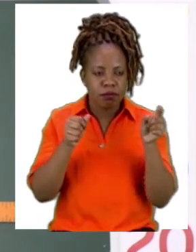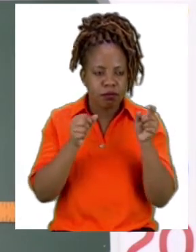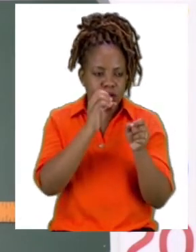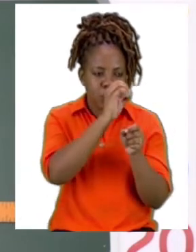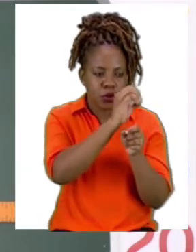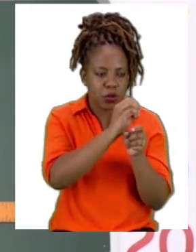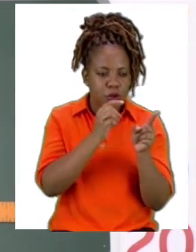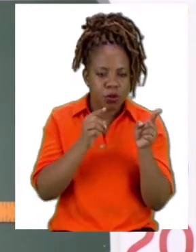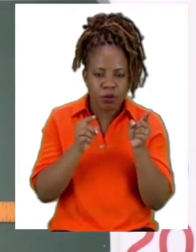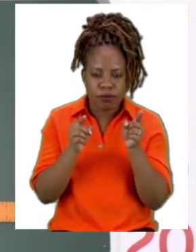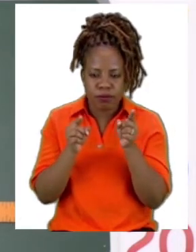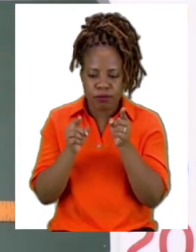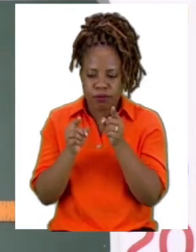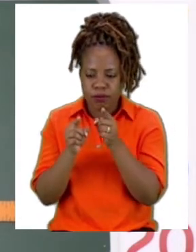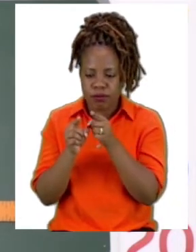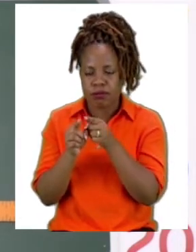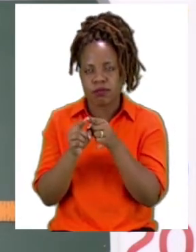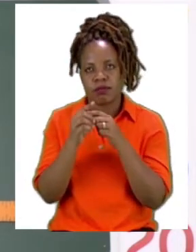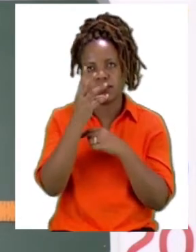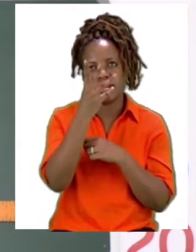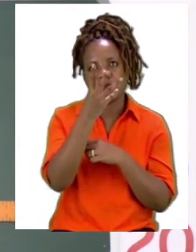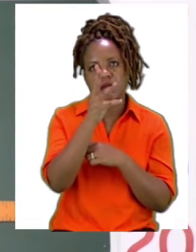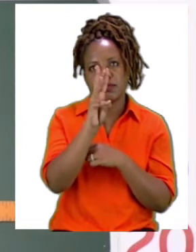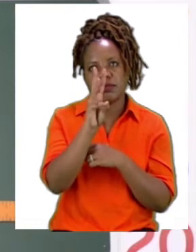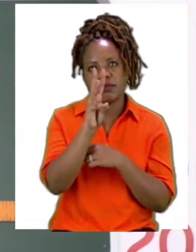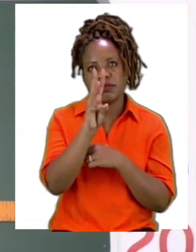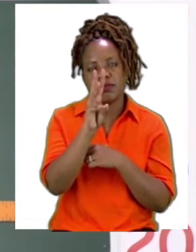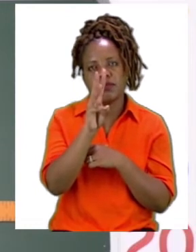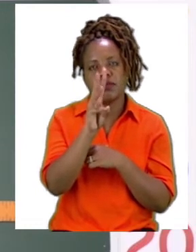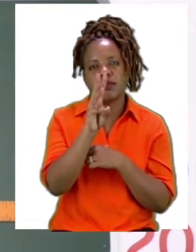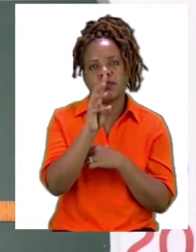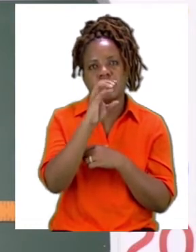I am going to measure starting at the left, going to the right.